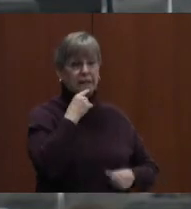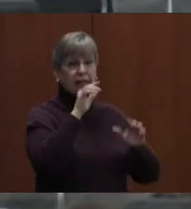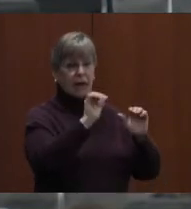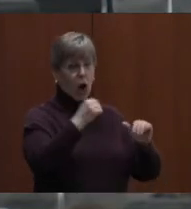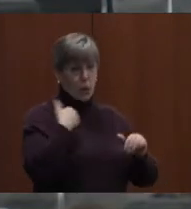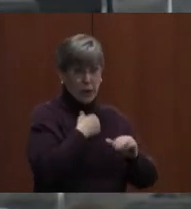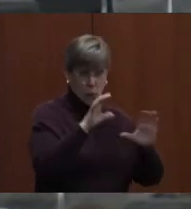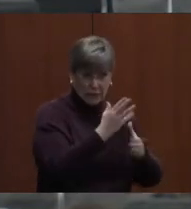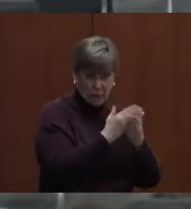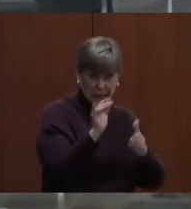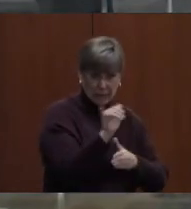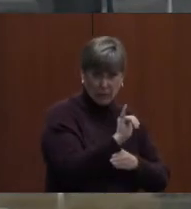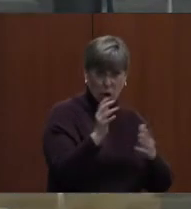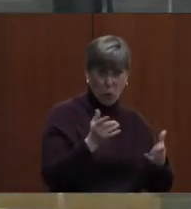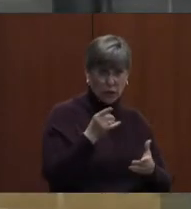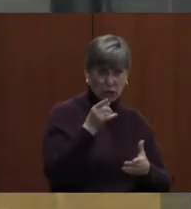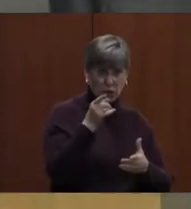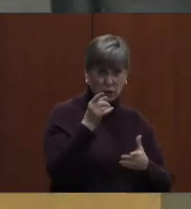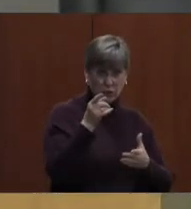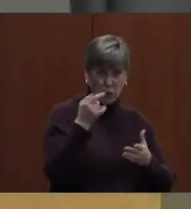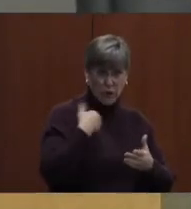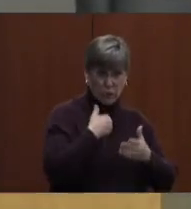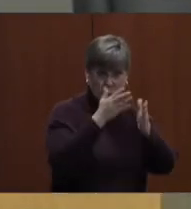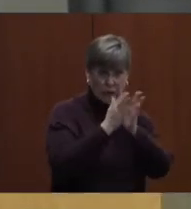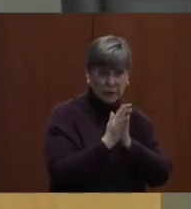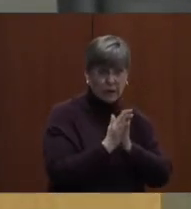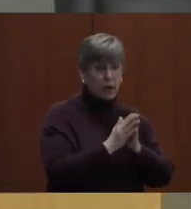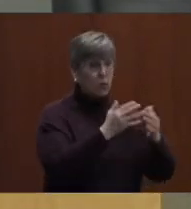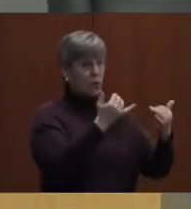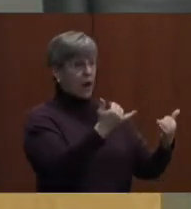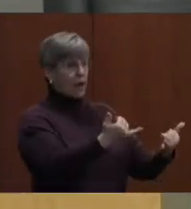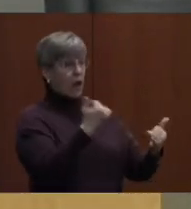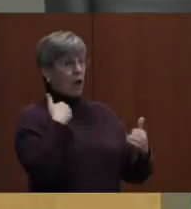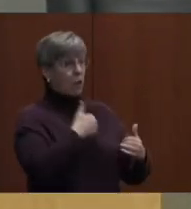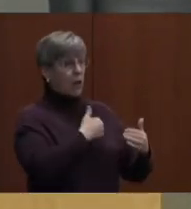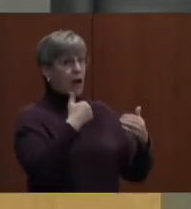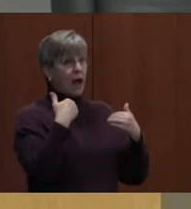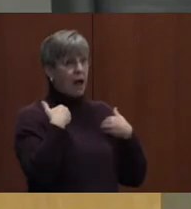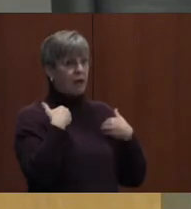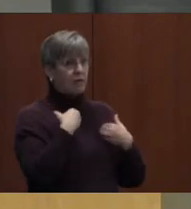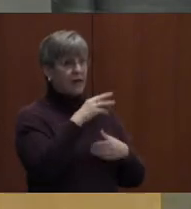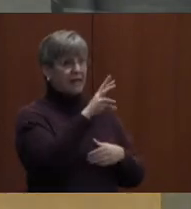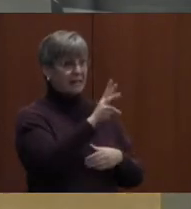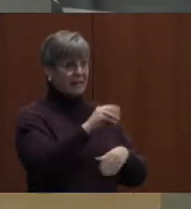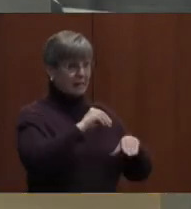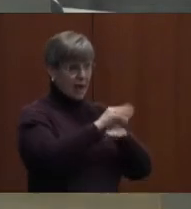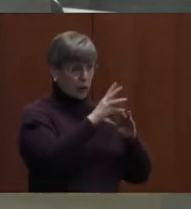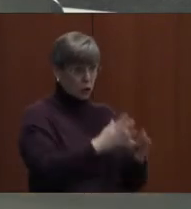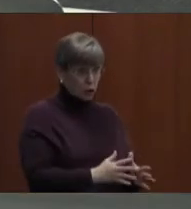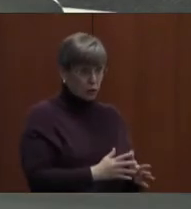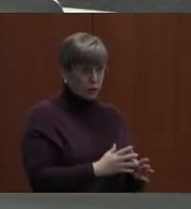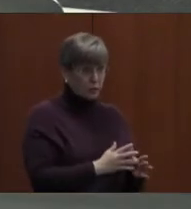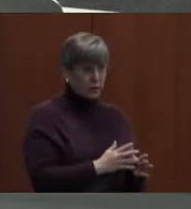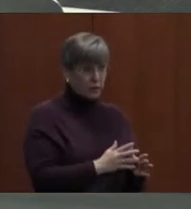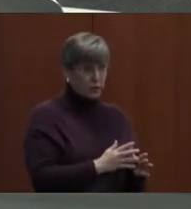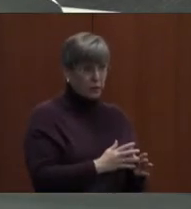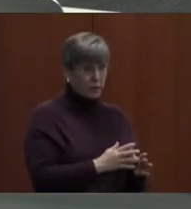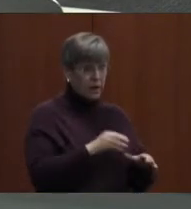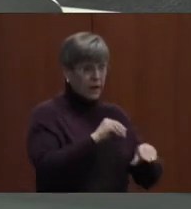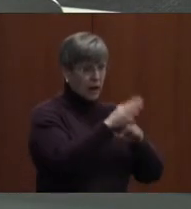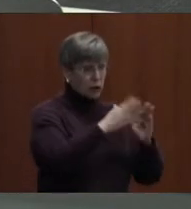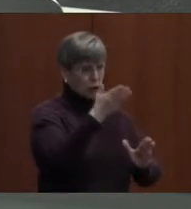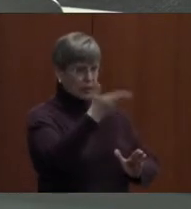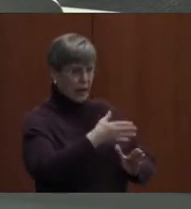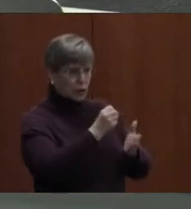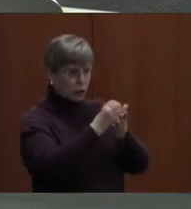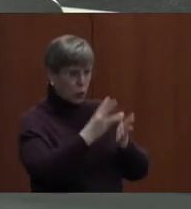something similar to what she's requesting? So we currently have six counselors in counselors slash